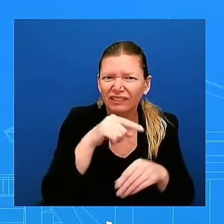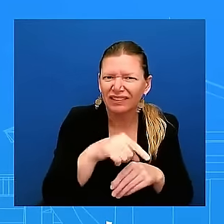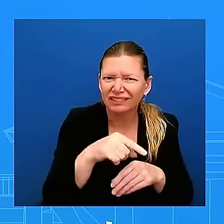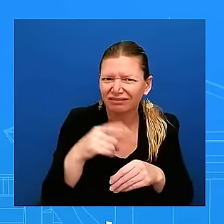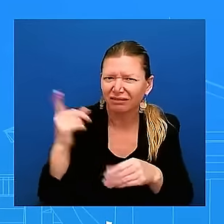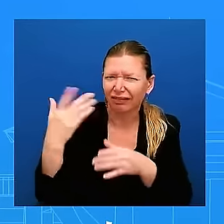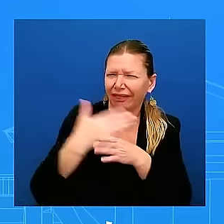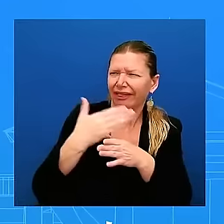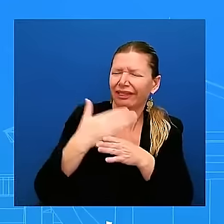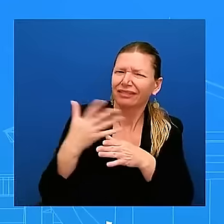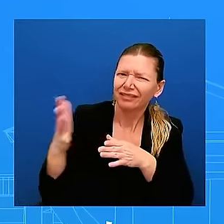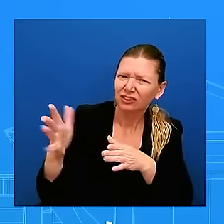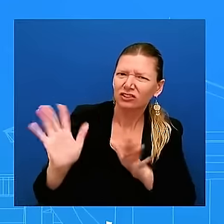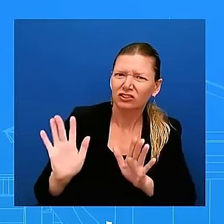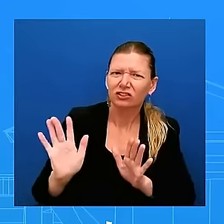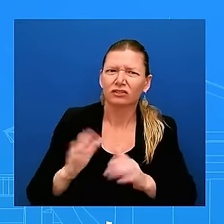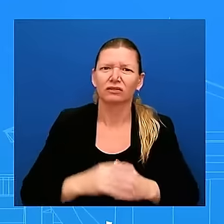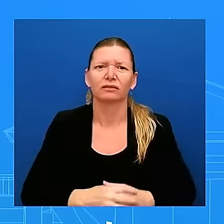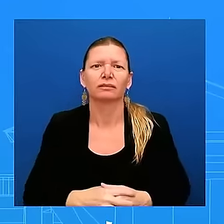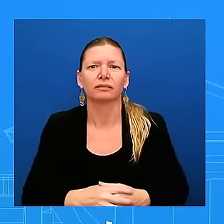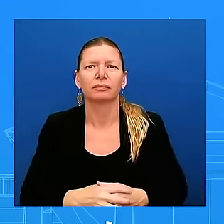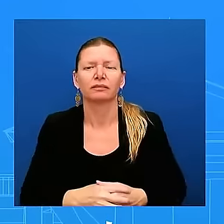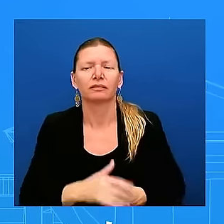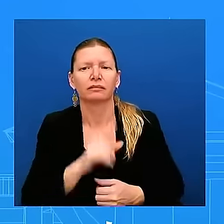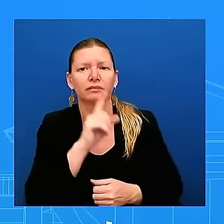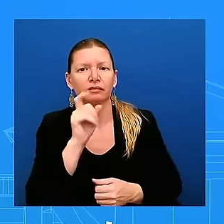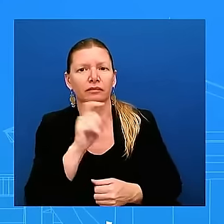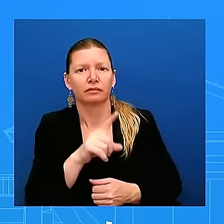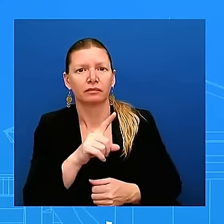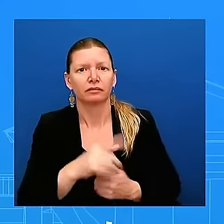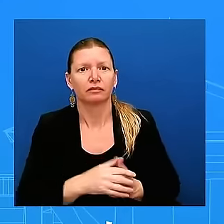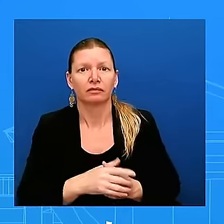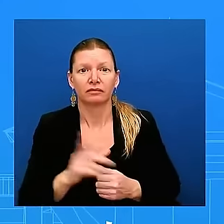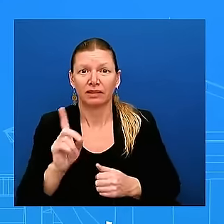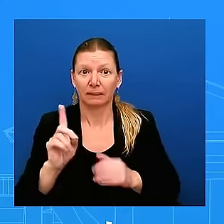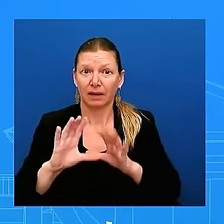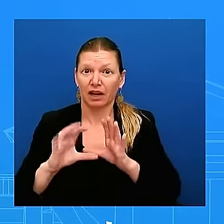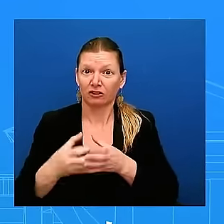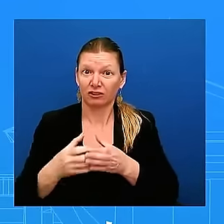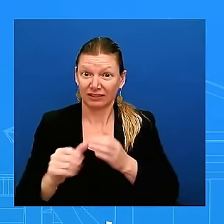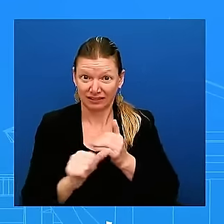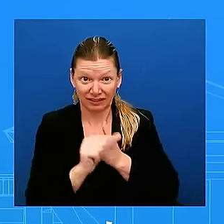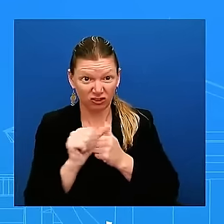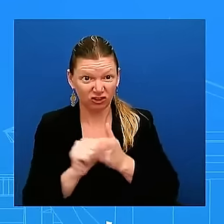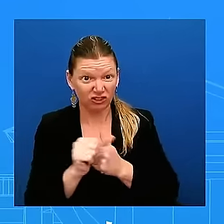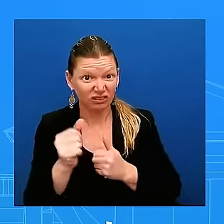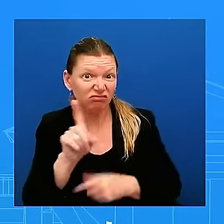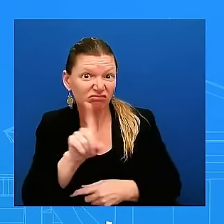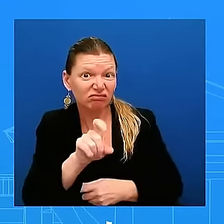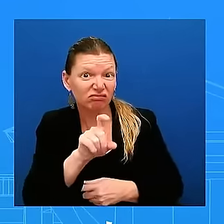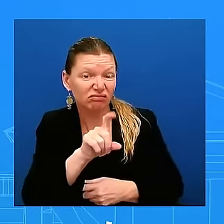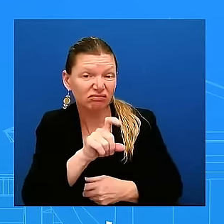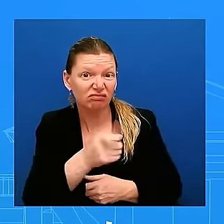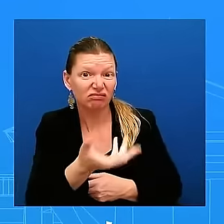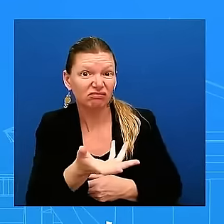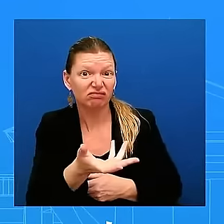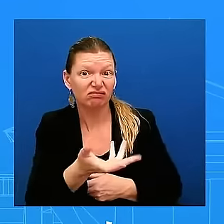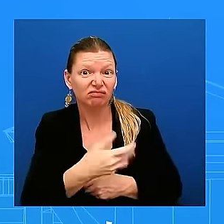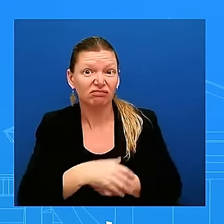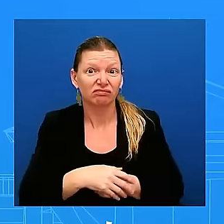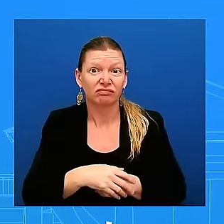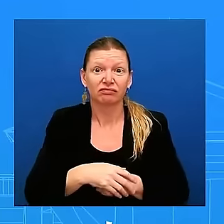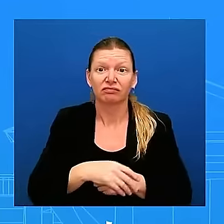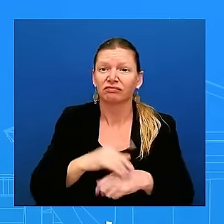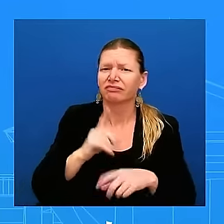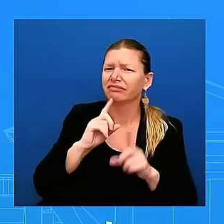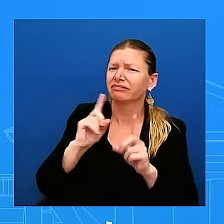i mean look we are always going to condemn any form of political violence that's something that we've always been very clear about uh whether